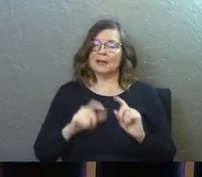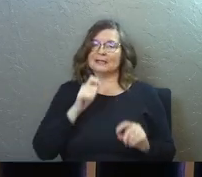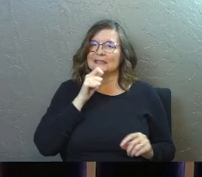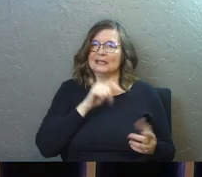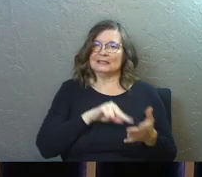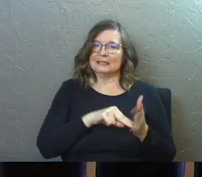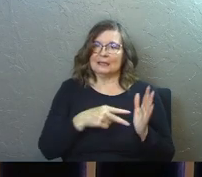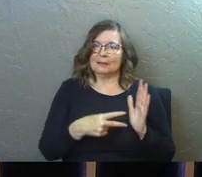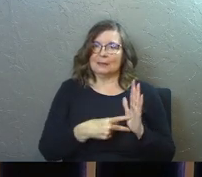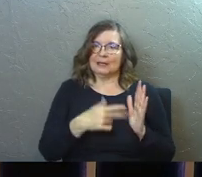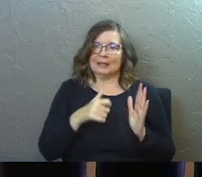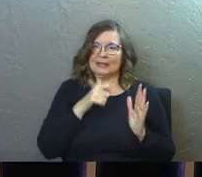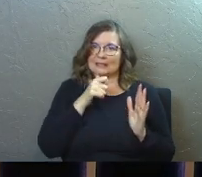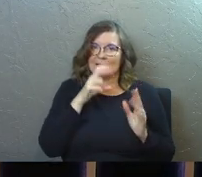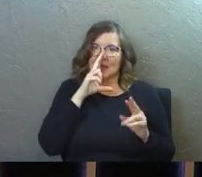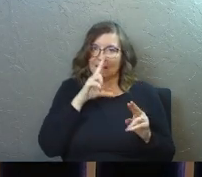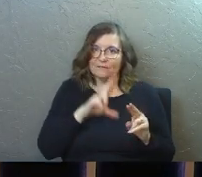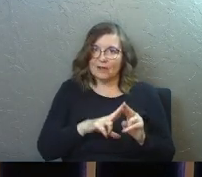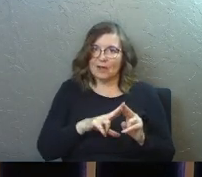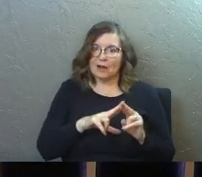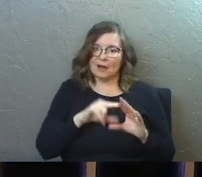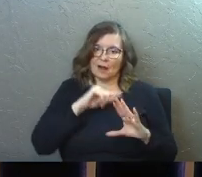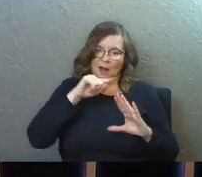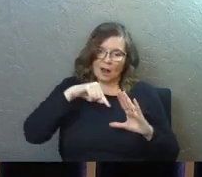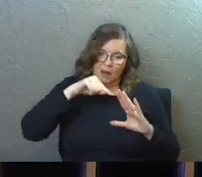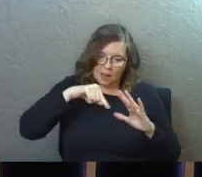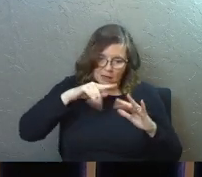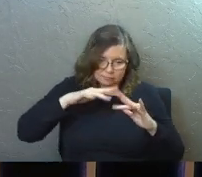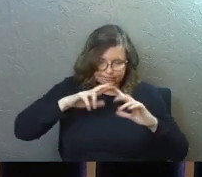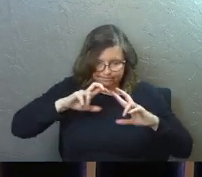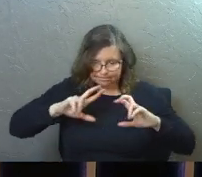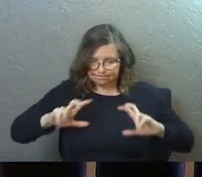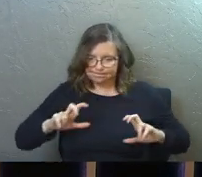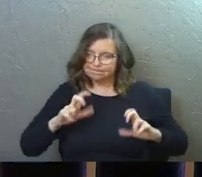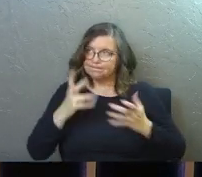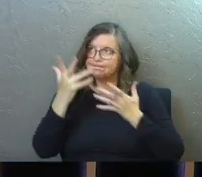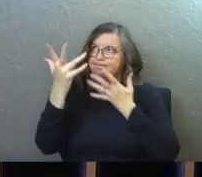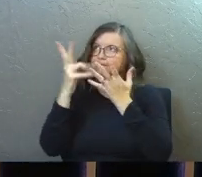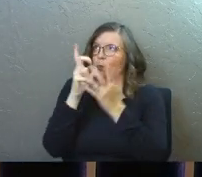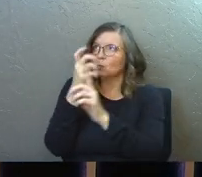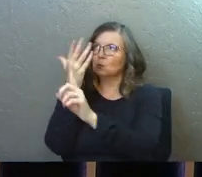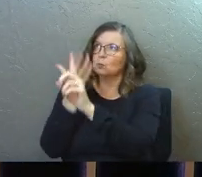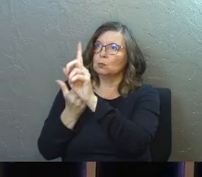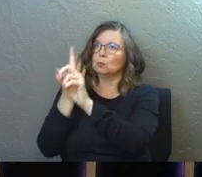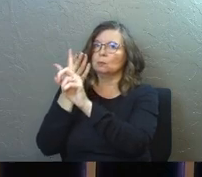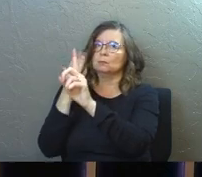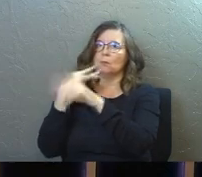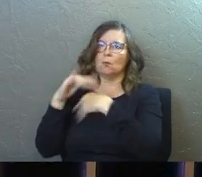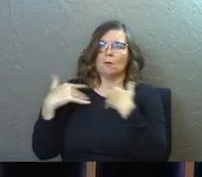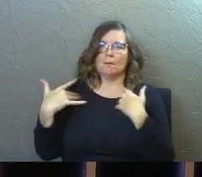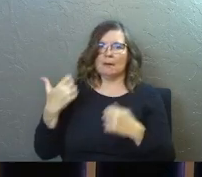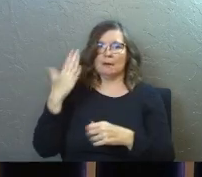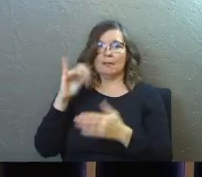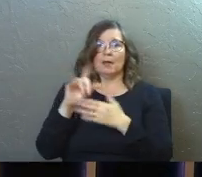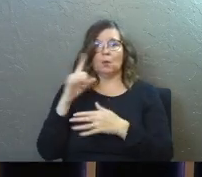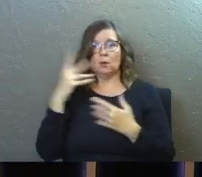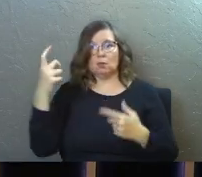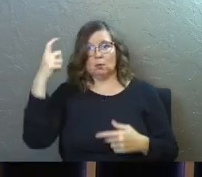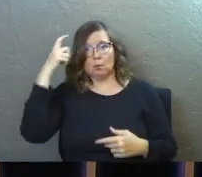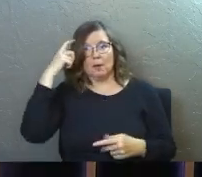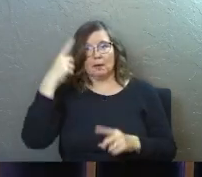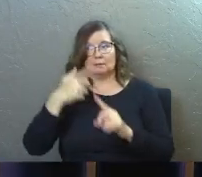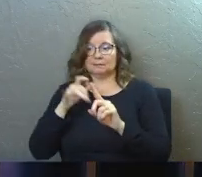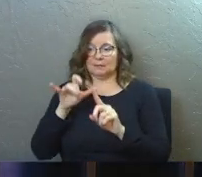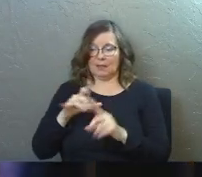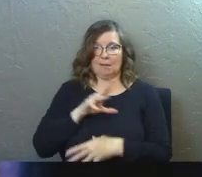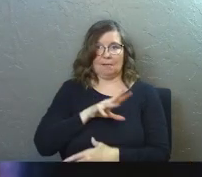that doesn't mean that it's not fun plumbing the depths of an almighty God. So that's where your brain comes in. So